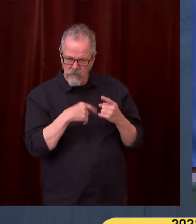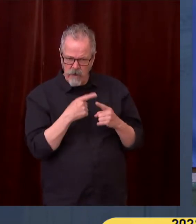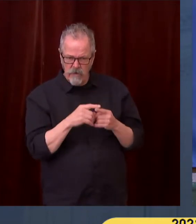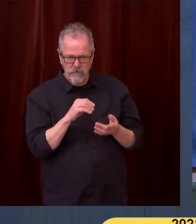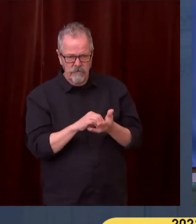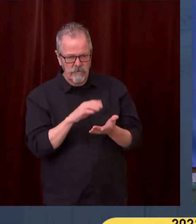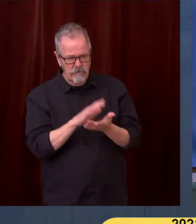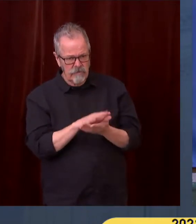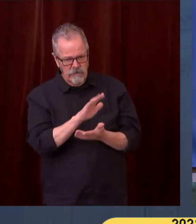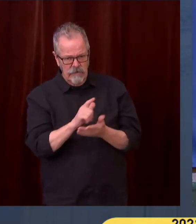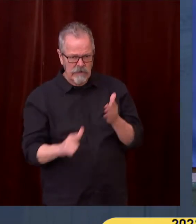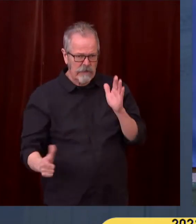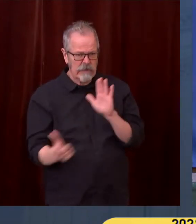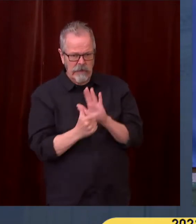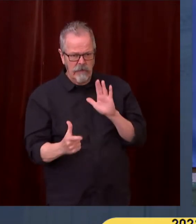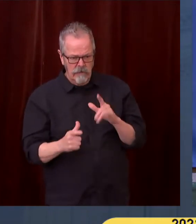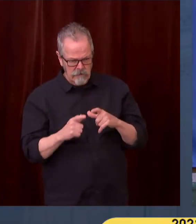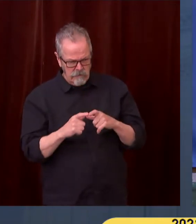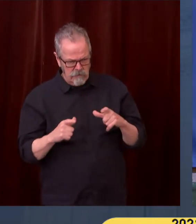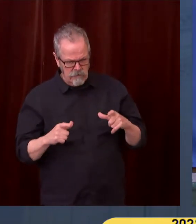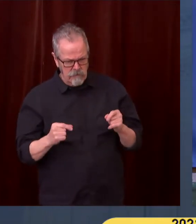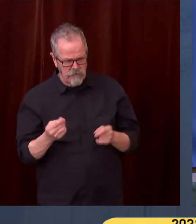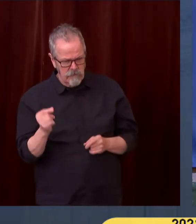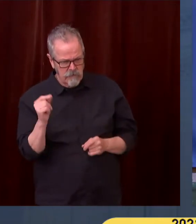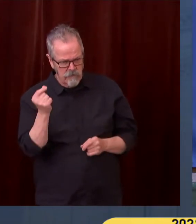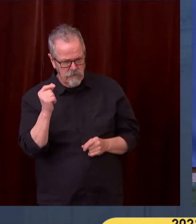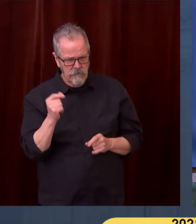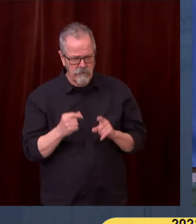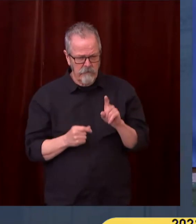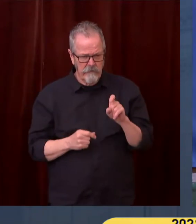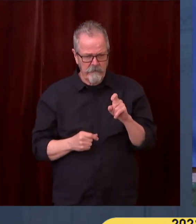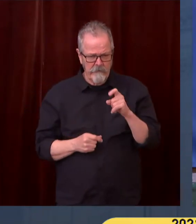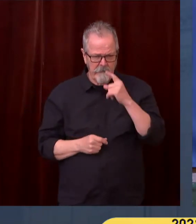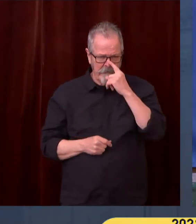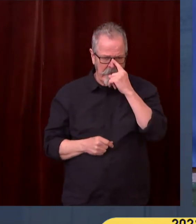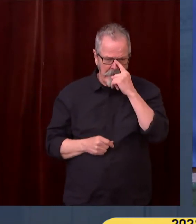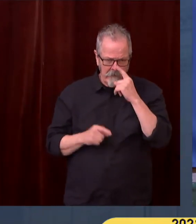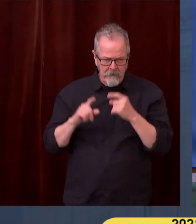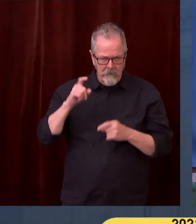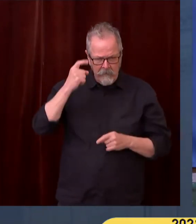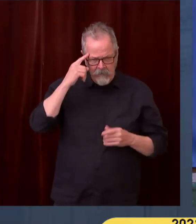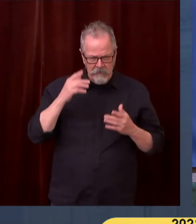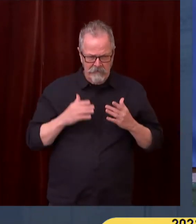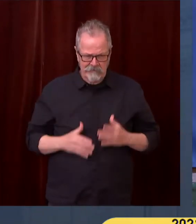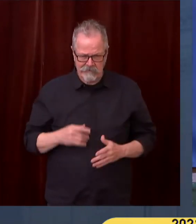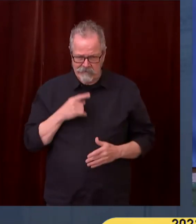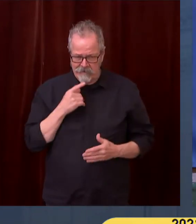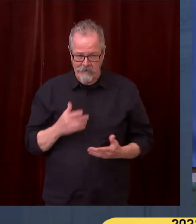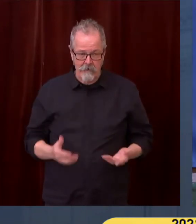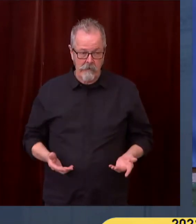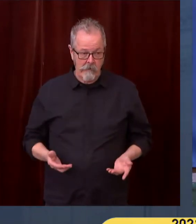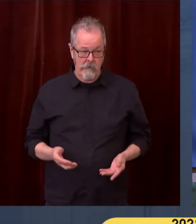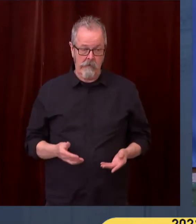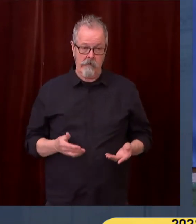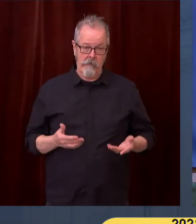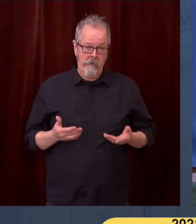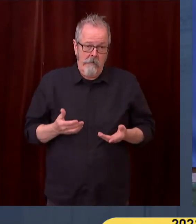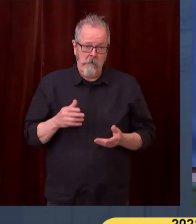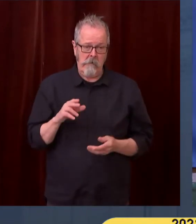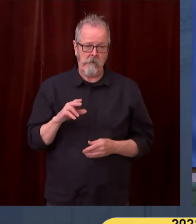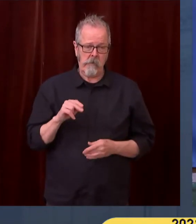time you might see private entities, airlines, others might be adopting their own